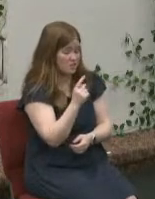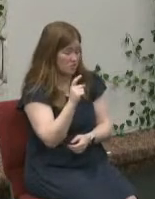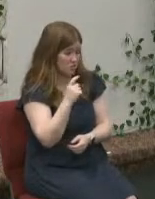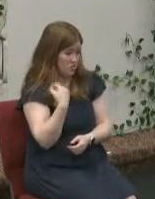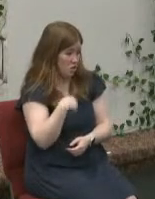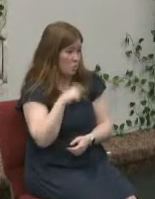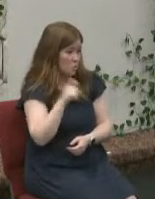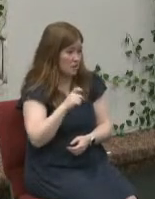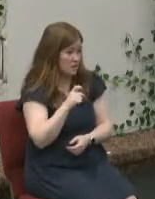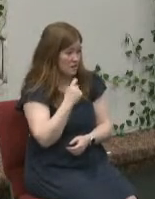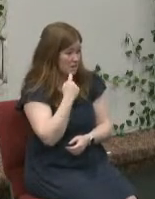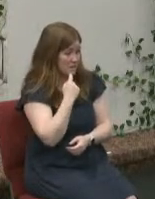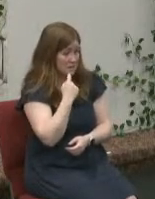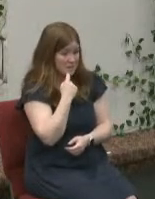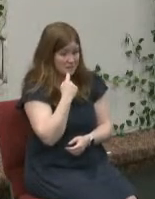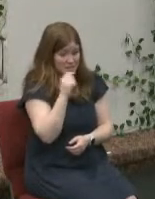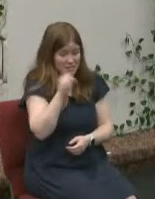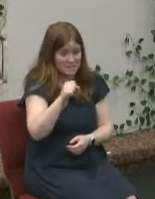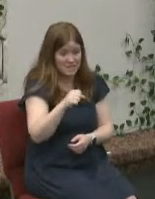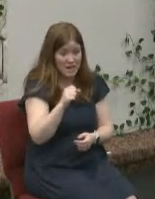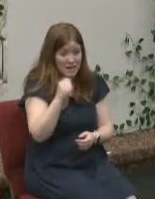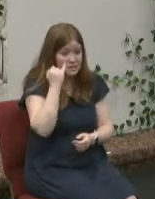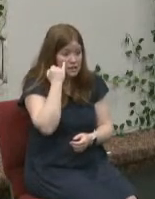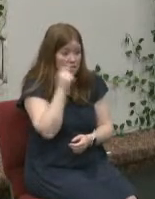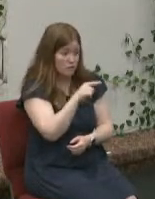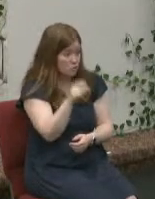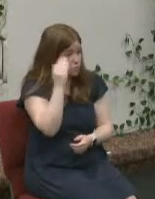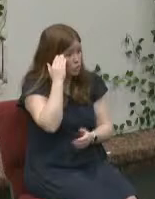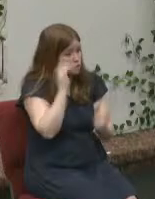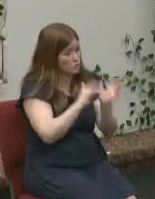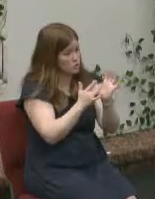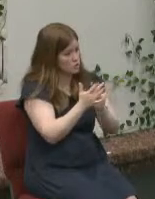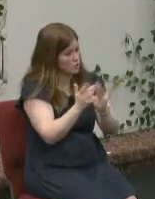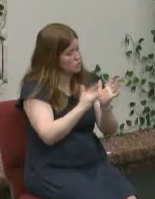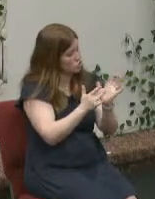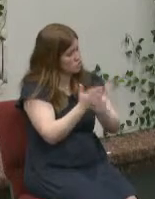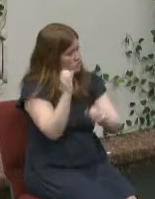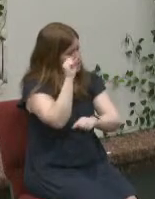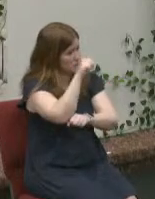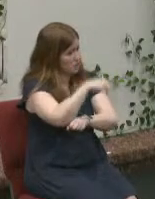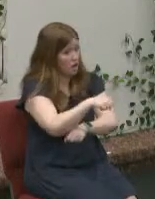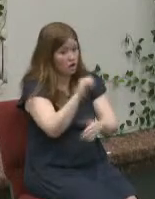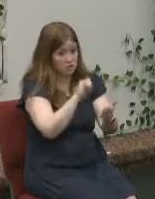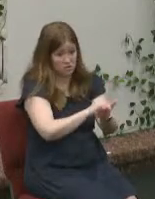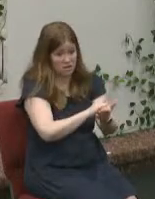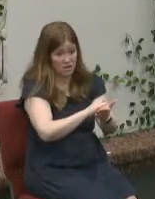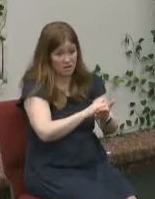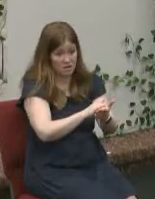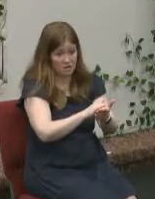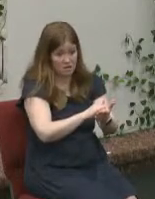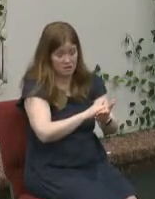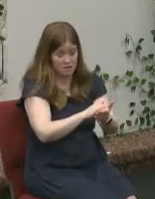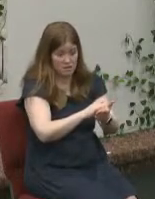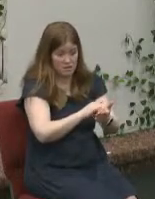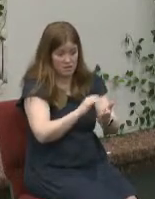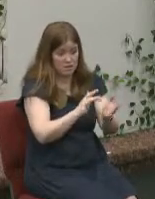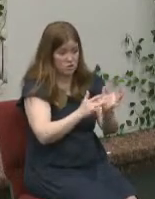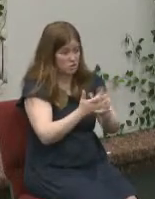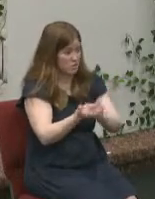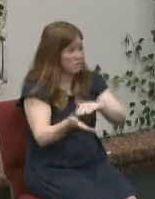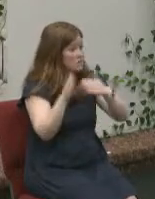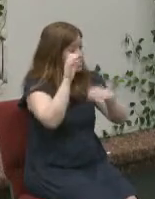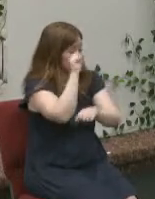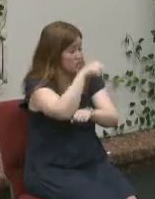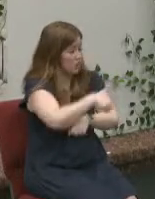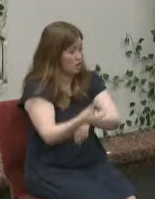if you know jesus he's conquered it he's conquered that life quake that's his